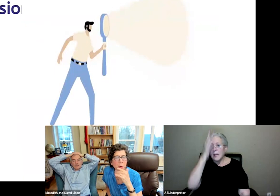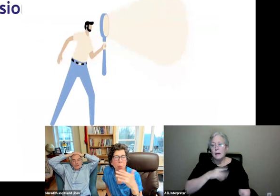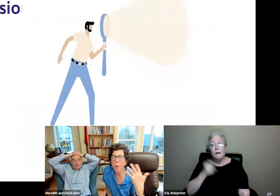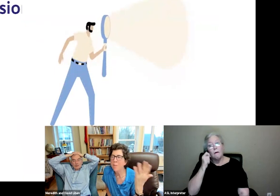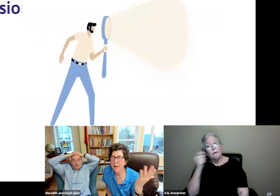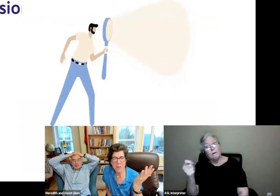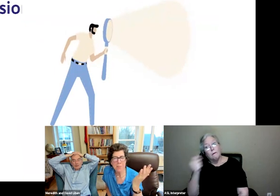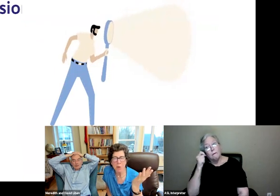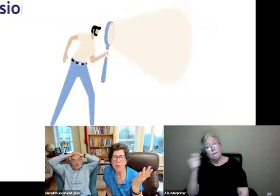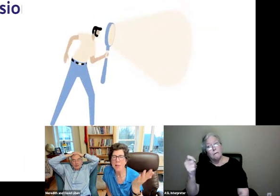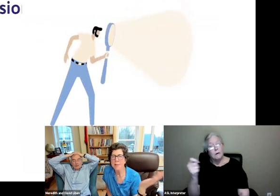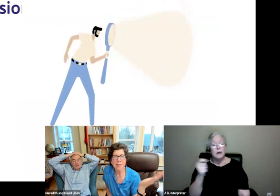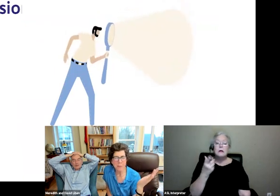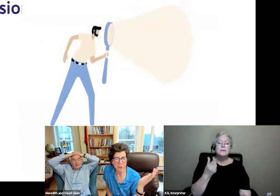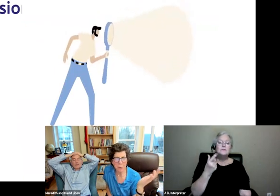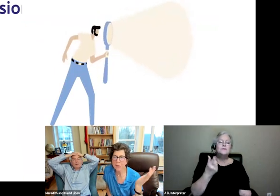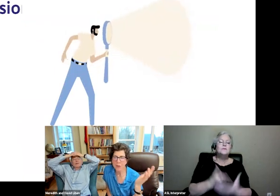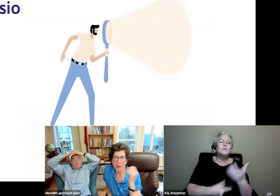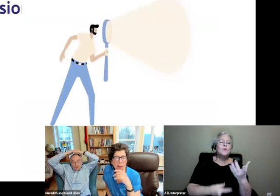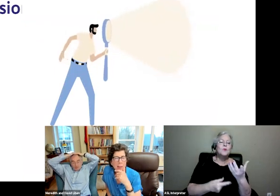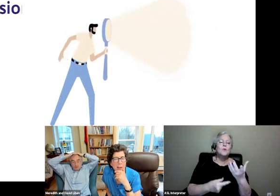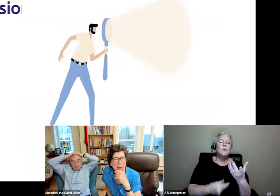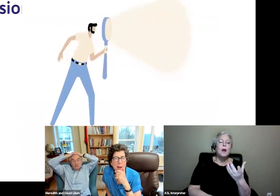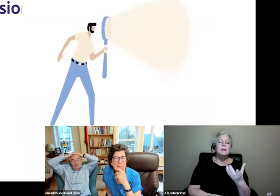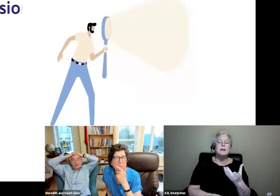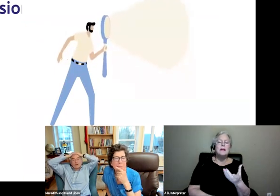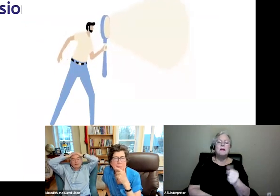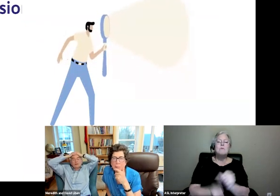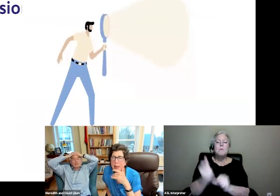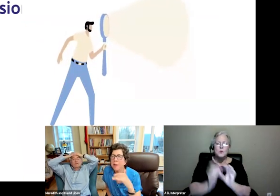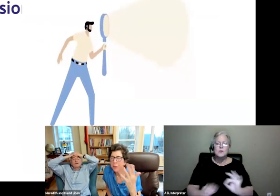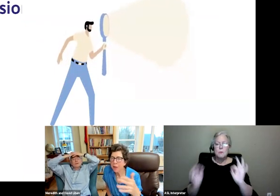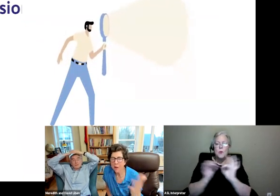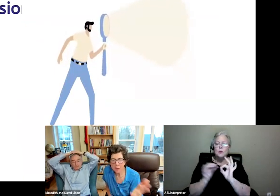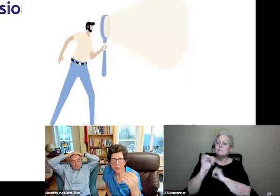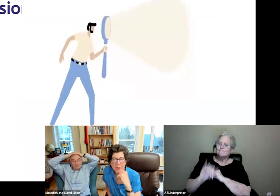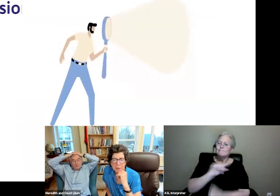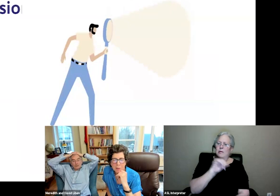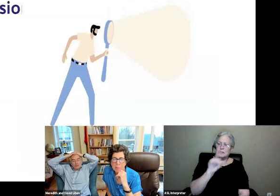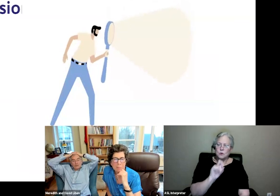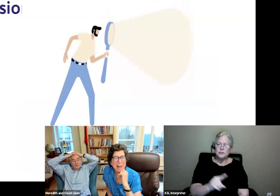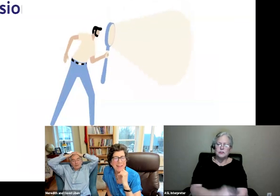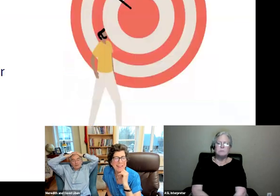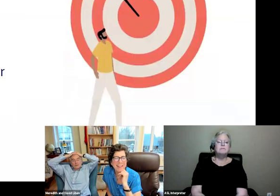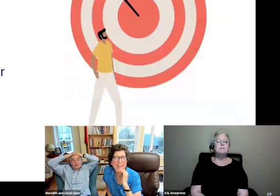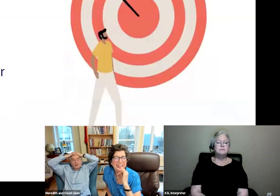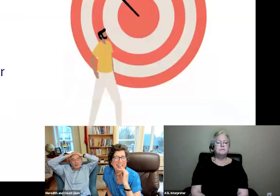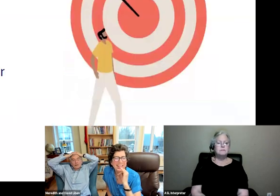So what matters most? That's the question. And it's on the next slide.